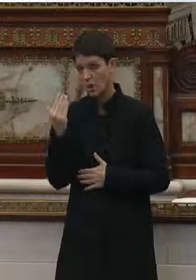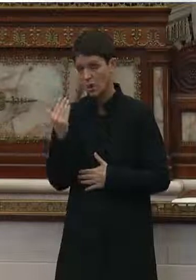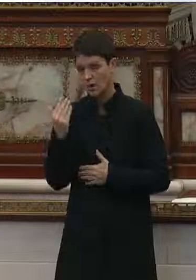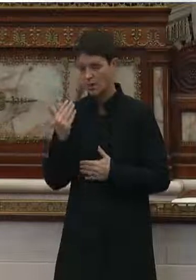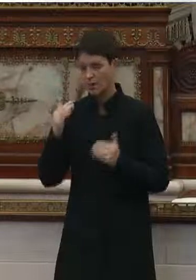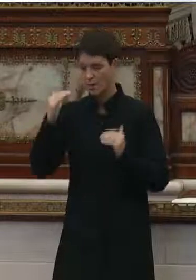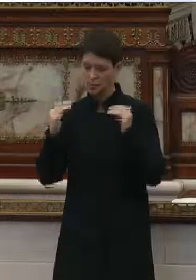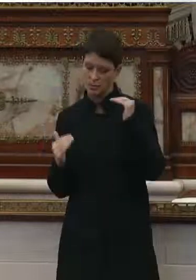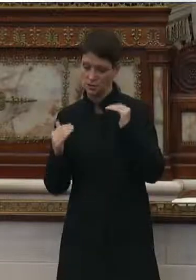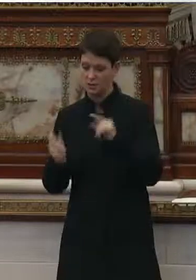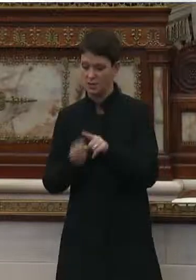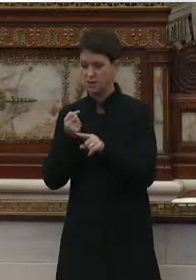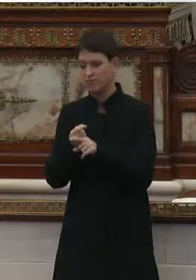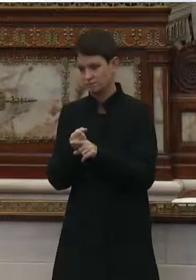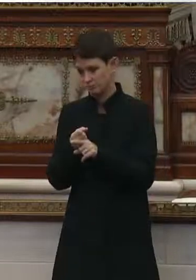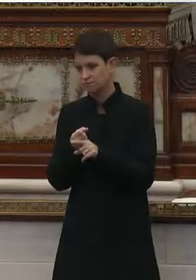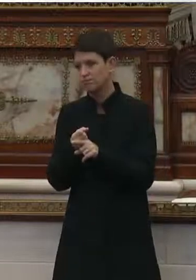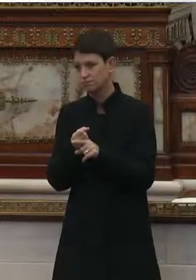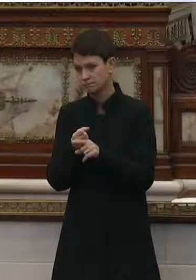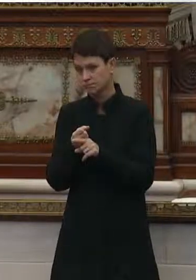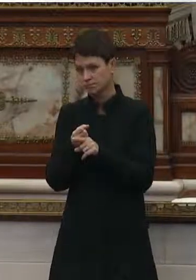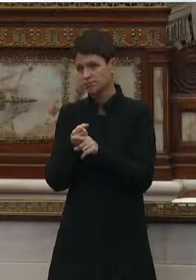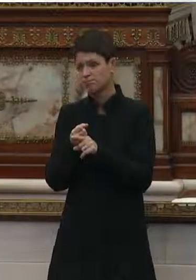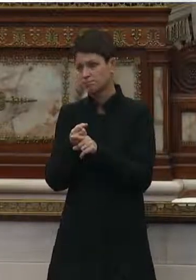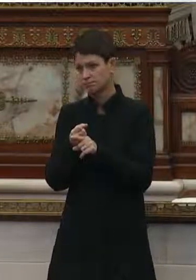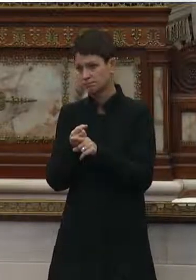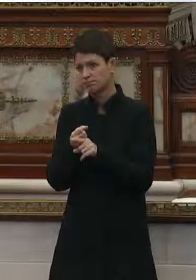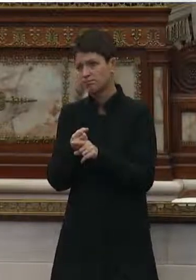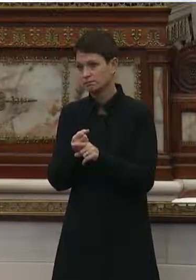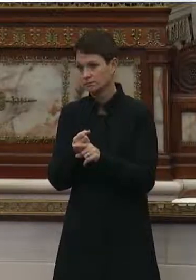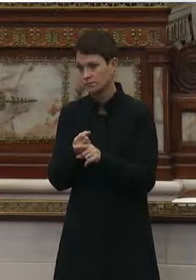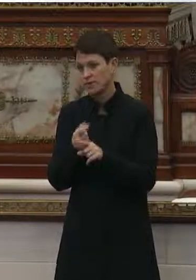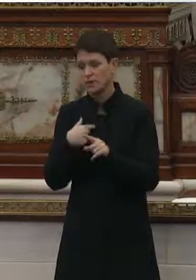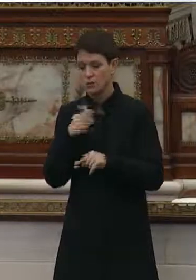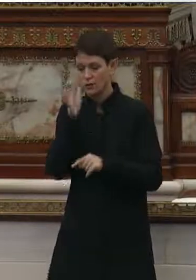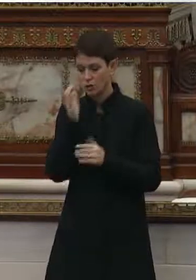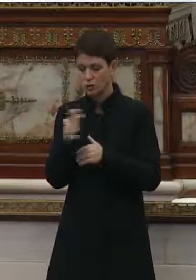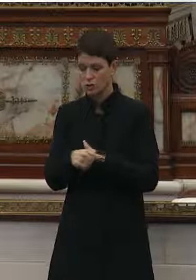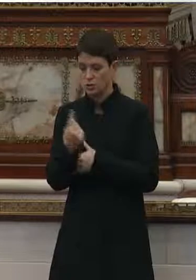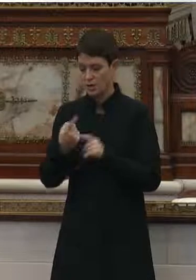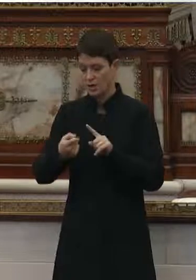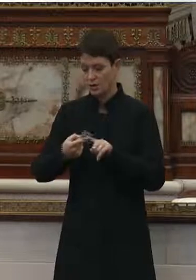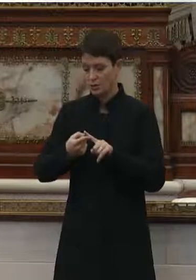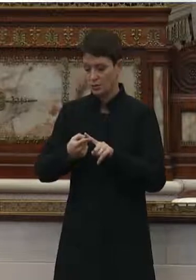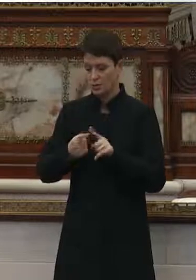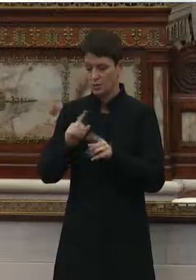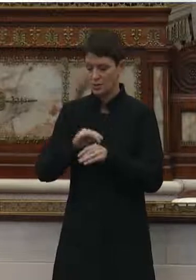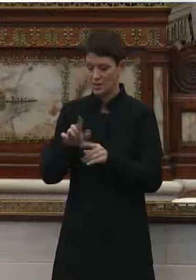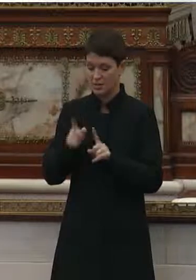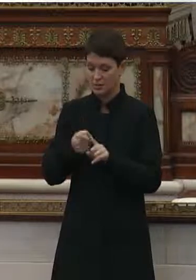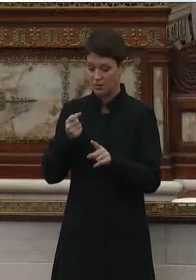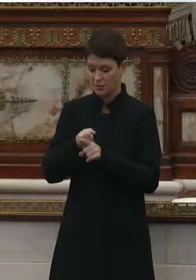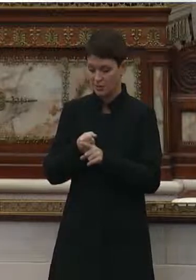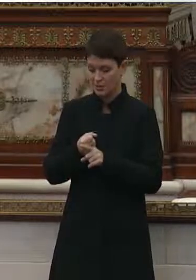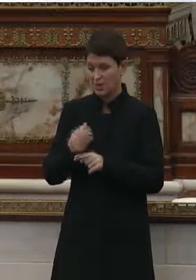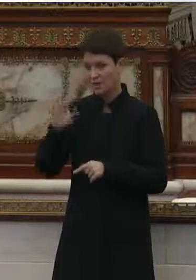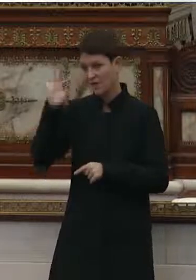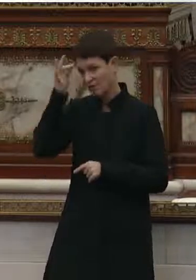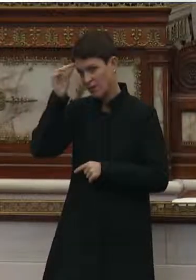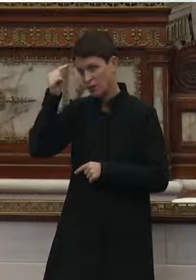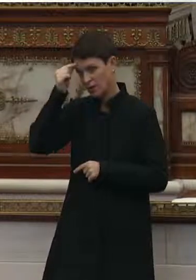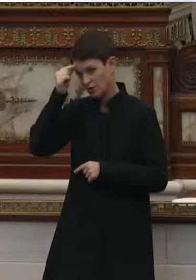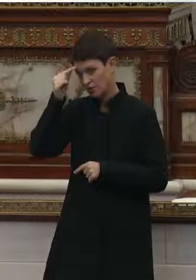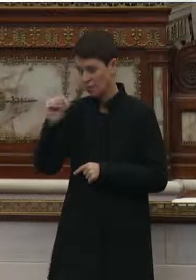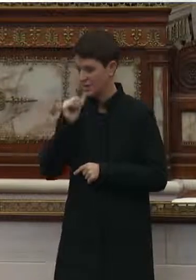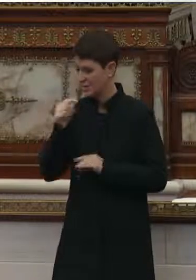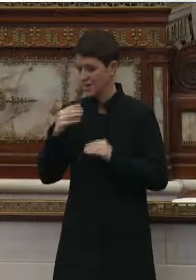disproportionate amount of death and suffering, as we've heard today. At the start of the pandemic, the federal government failed to